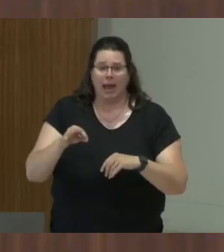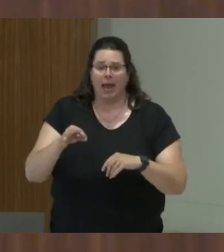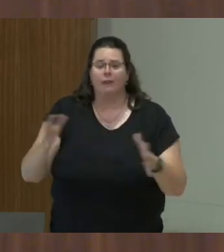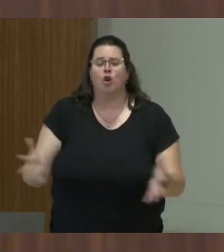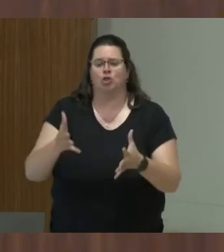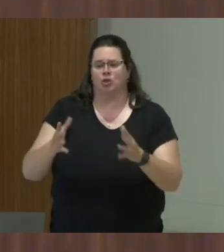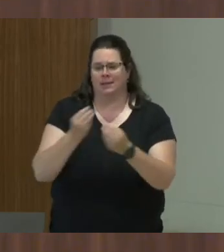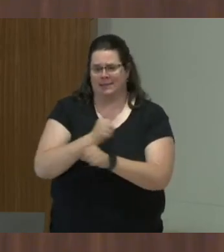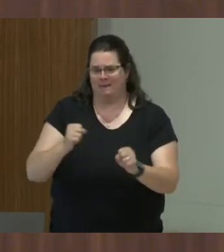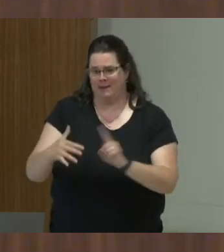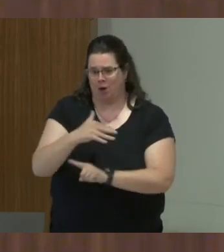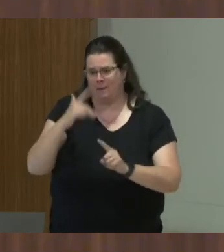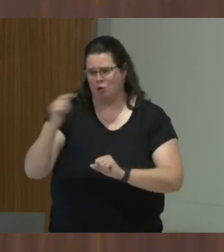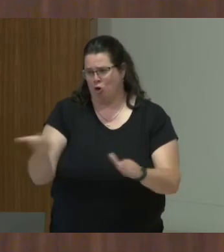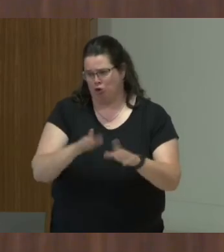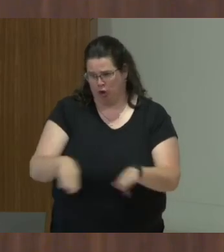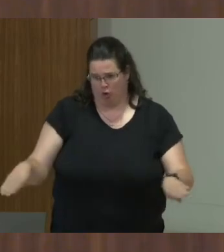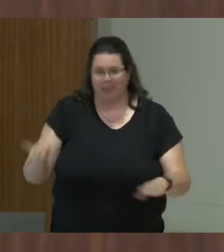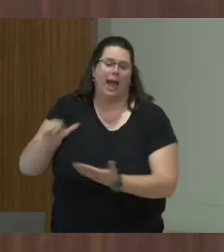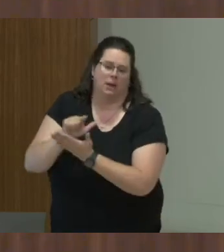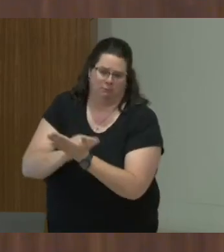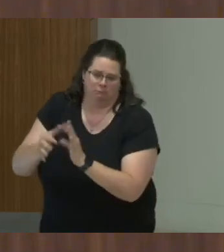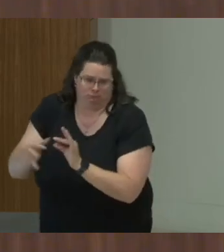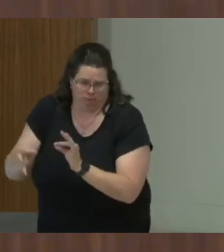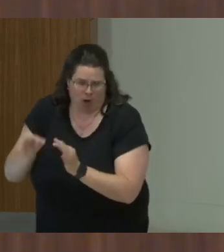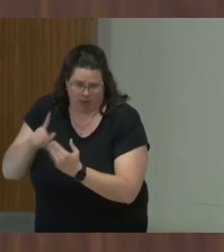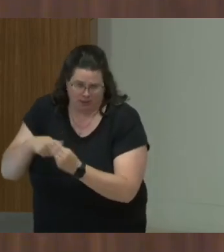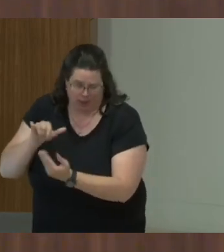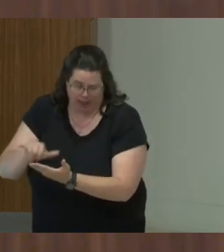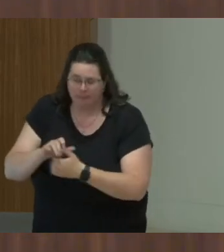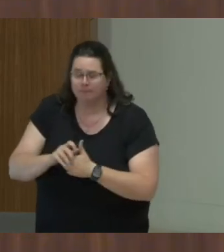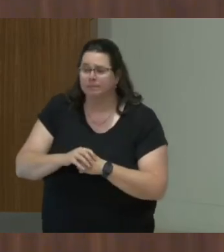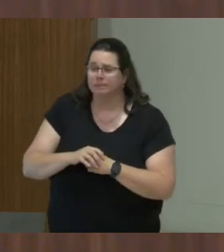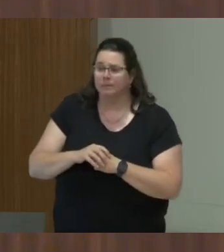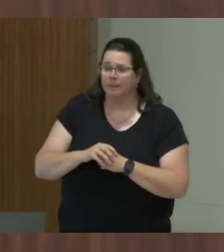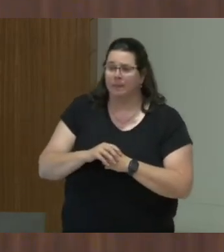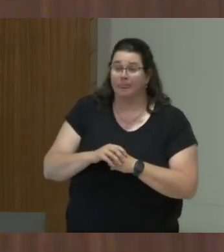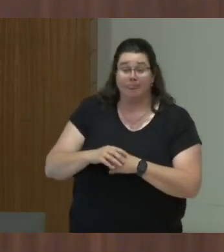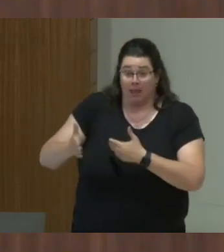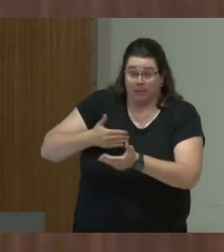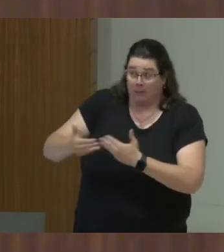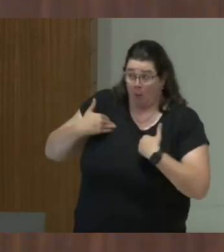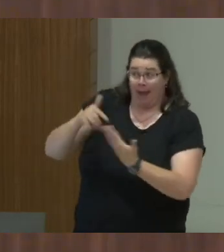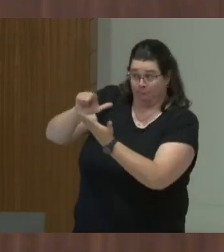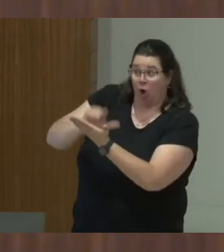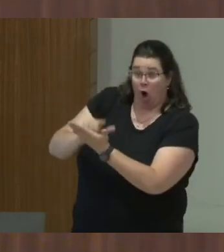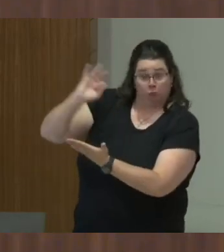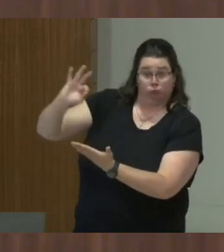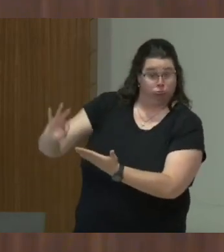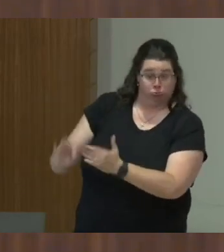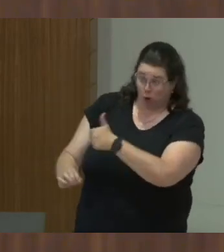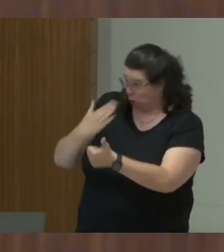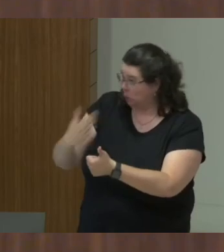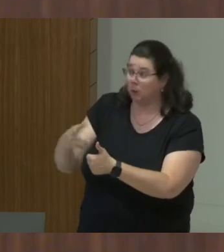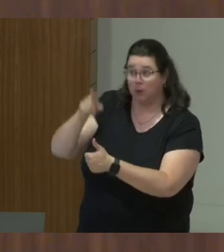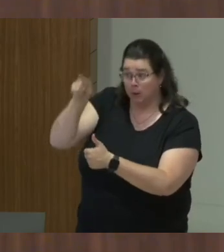for all children. So, what we see is that despite these laws being there, and despite the